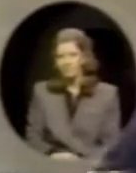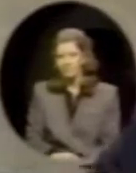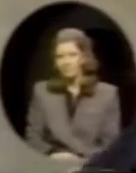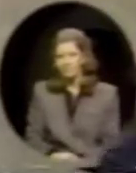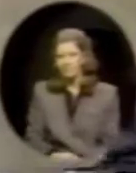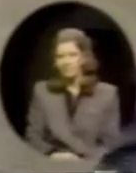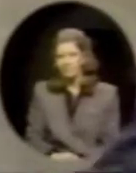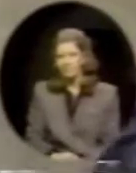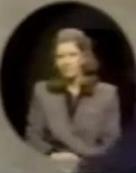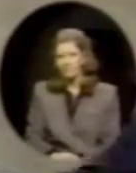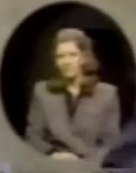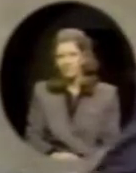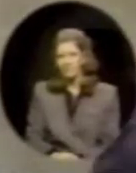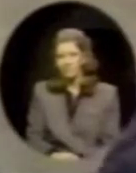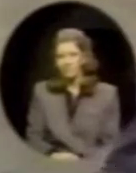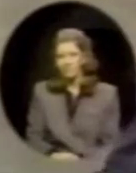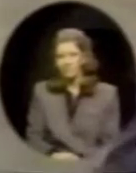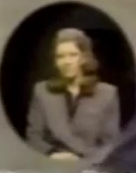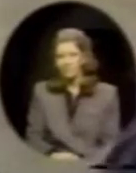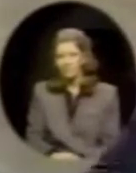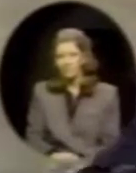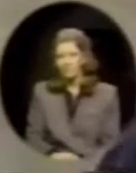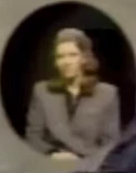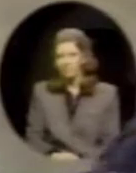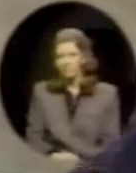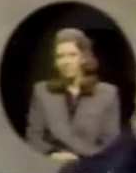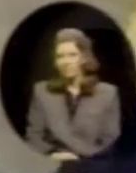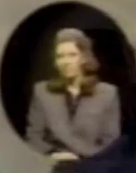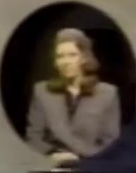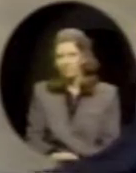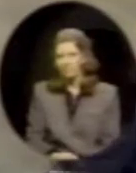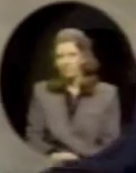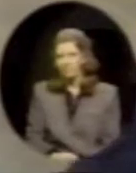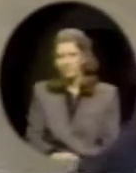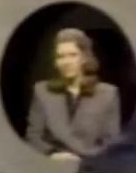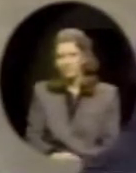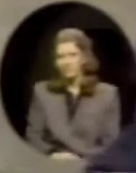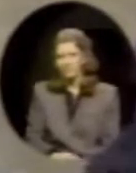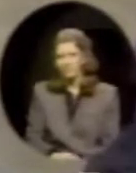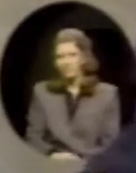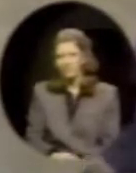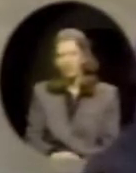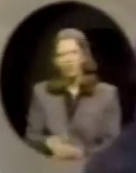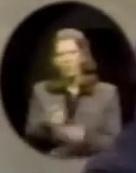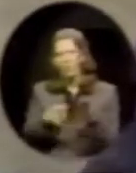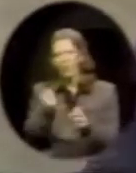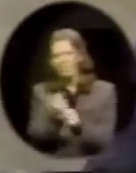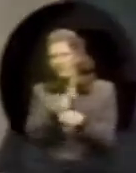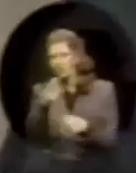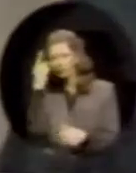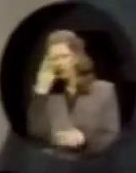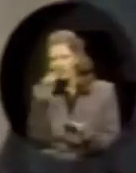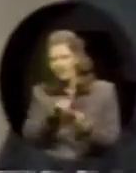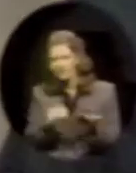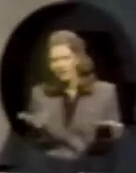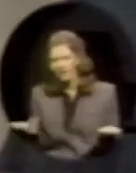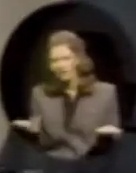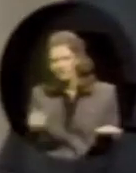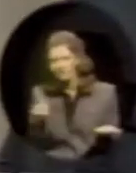become a national and international civil rights movement for deaf people. What made you realize that?